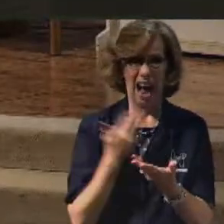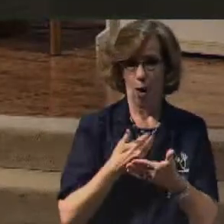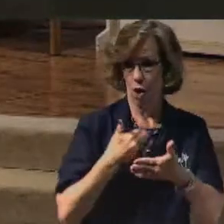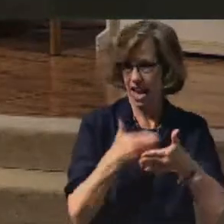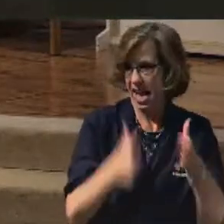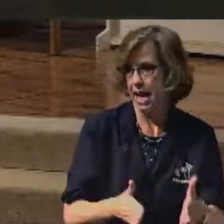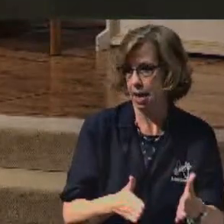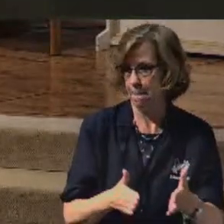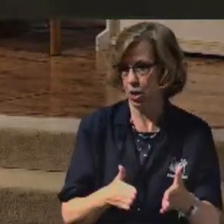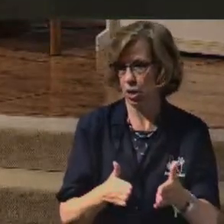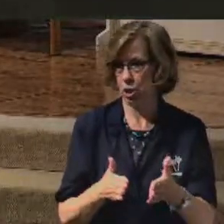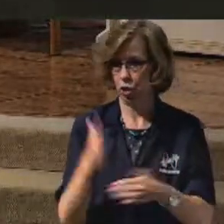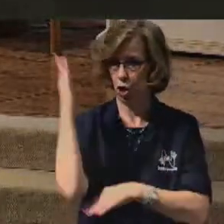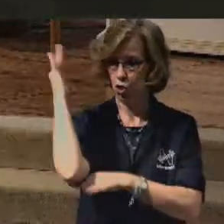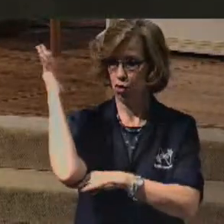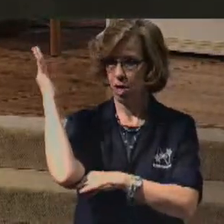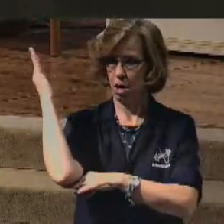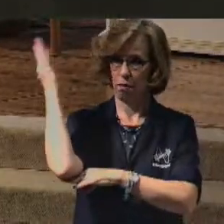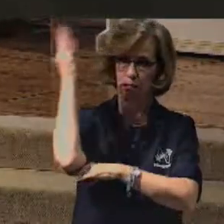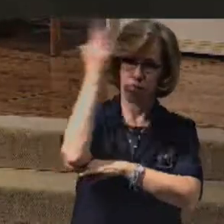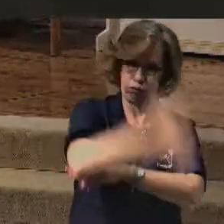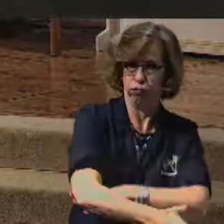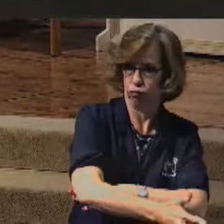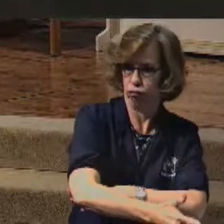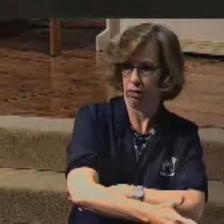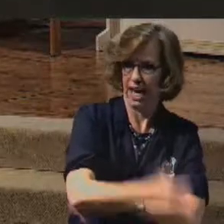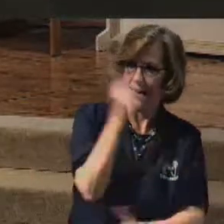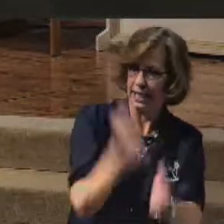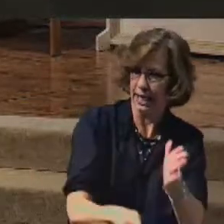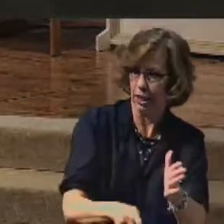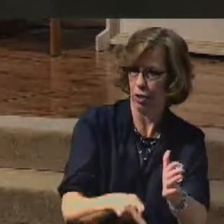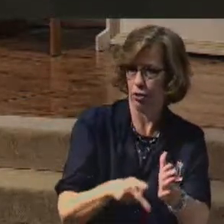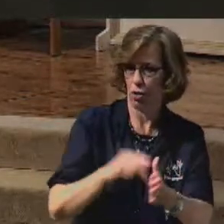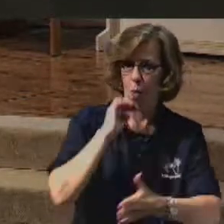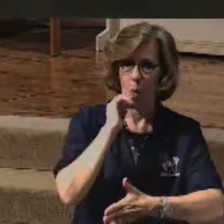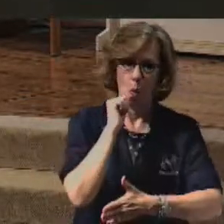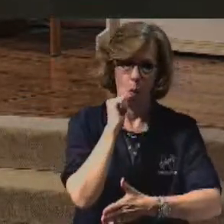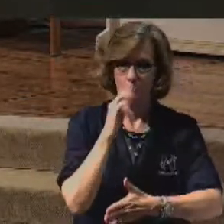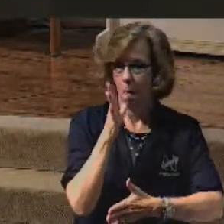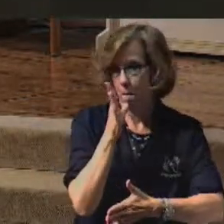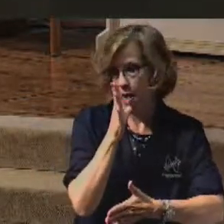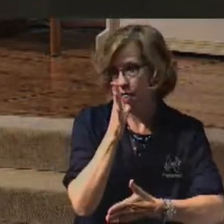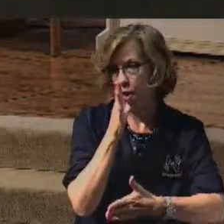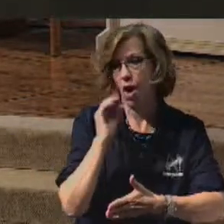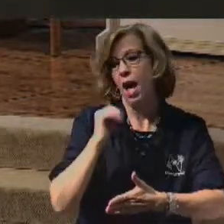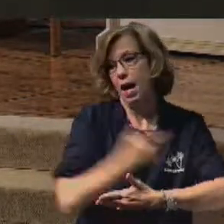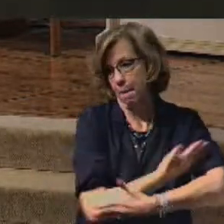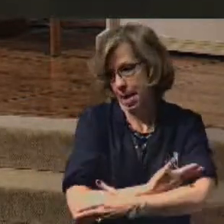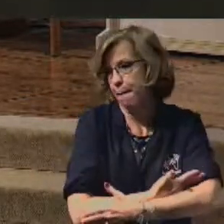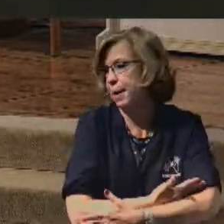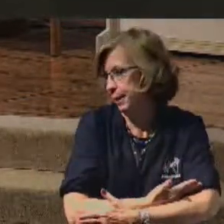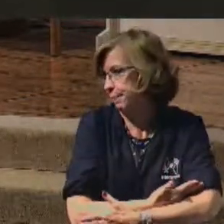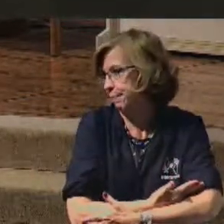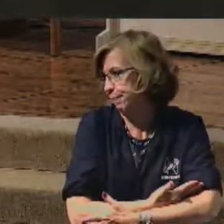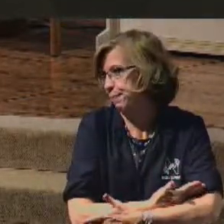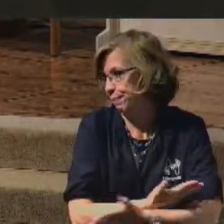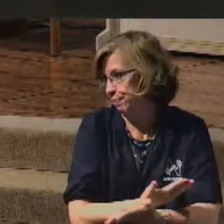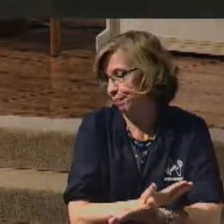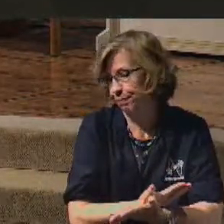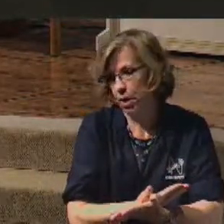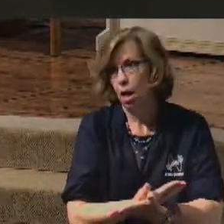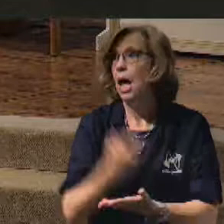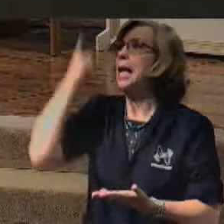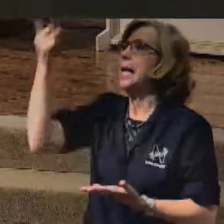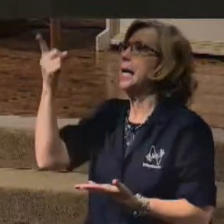for the grace of God and His protection and His power,